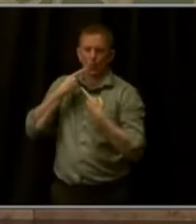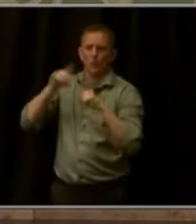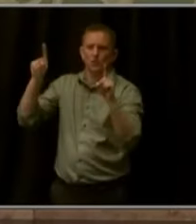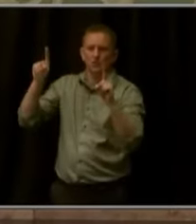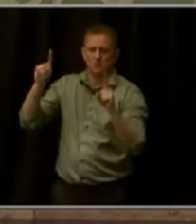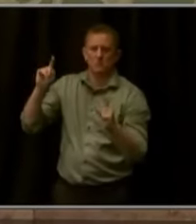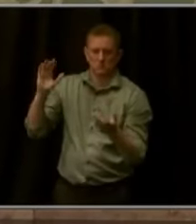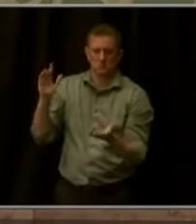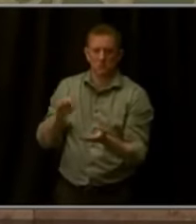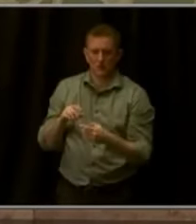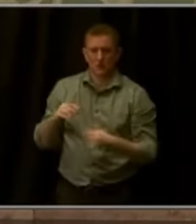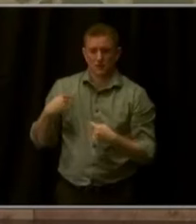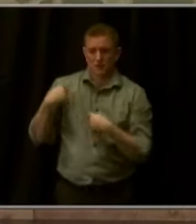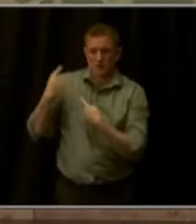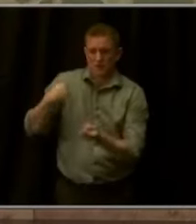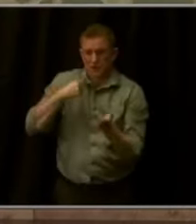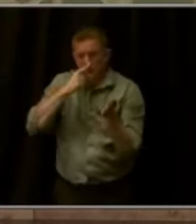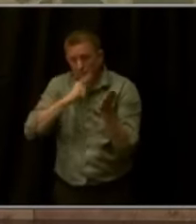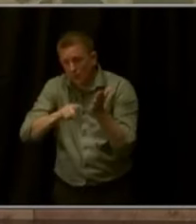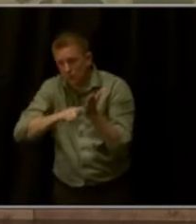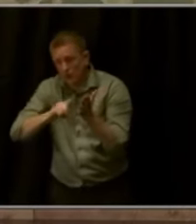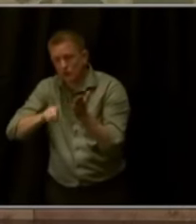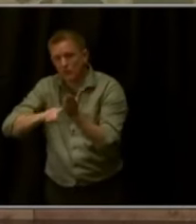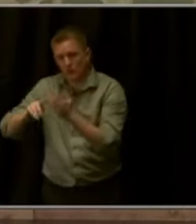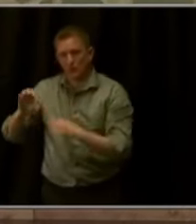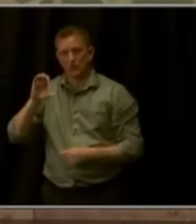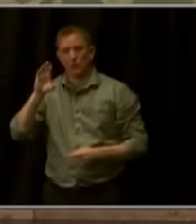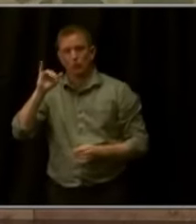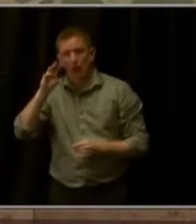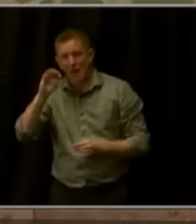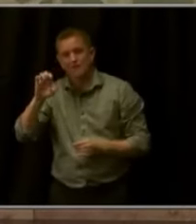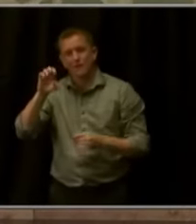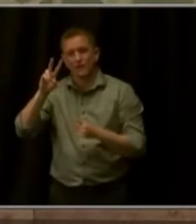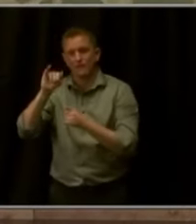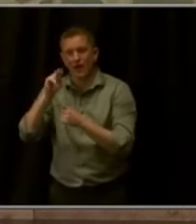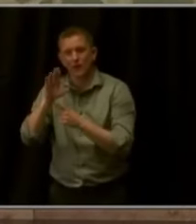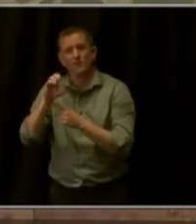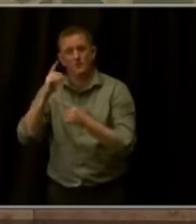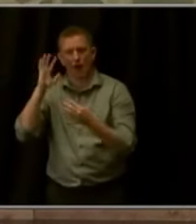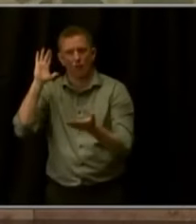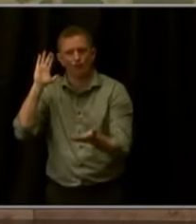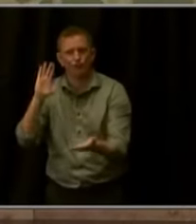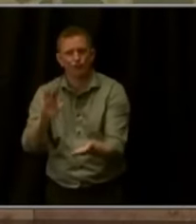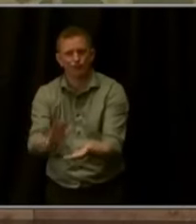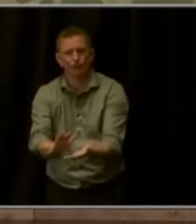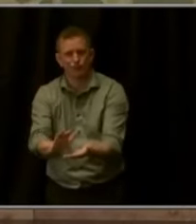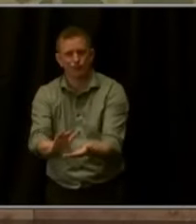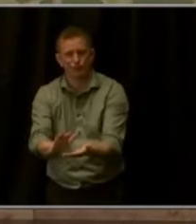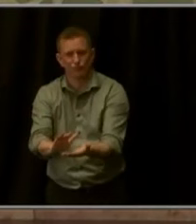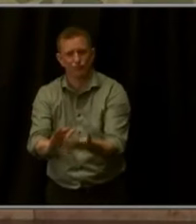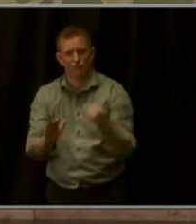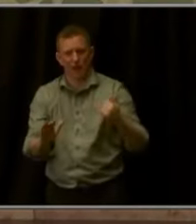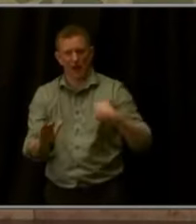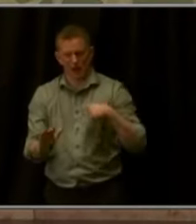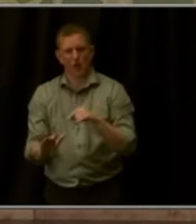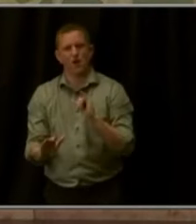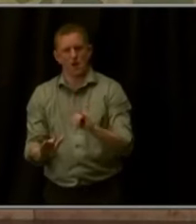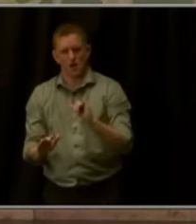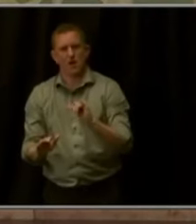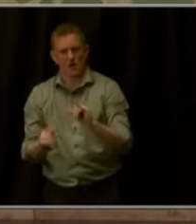trend in violent crime, which is why this year we want to continue these investments to create safer Colorado communities